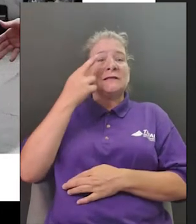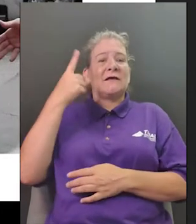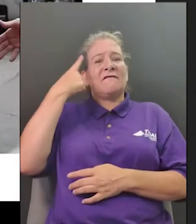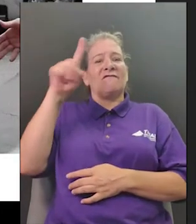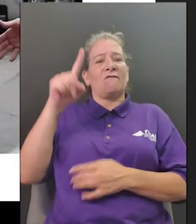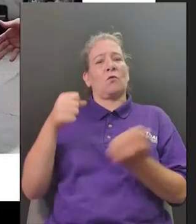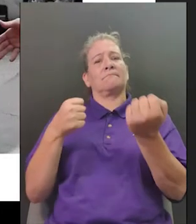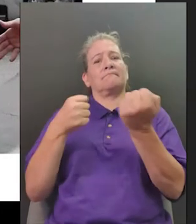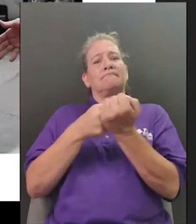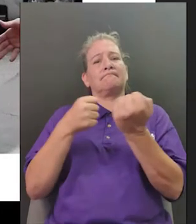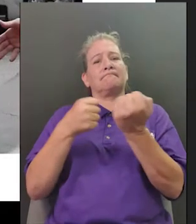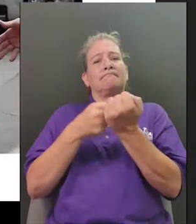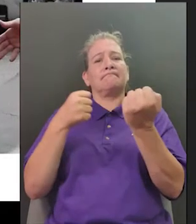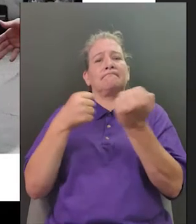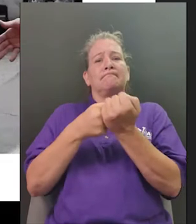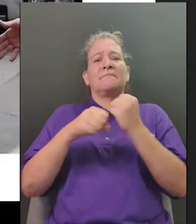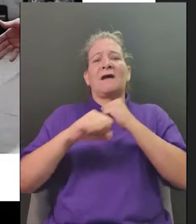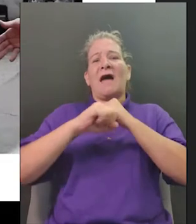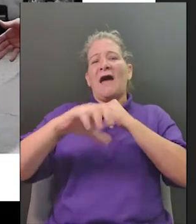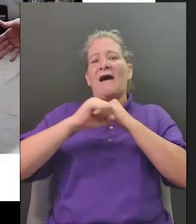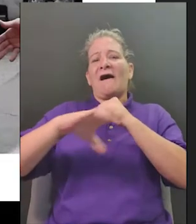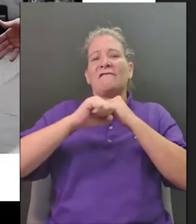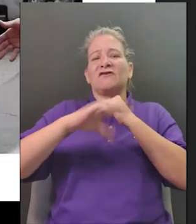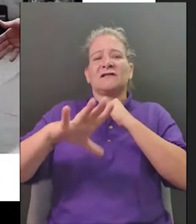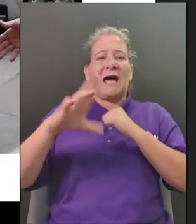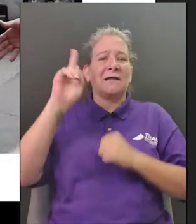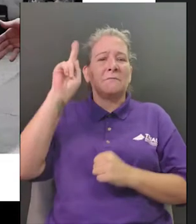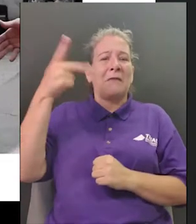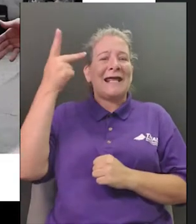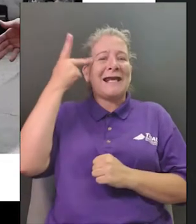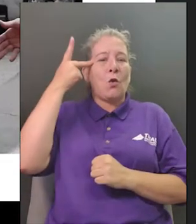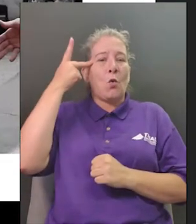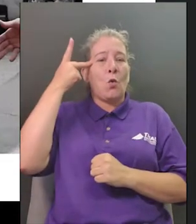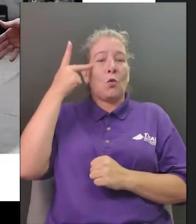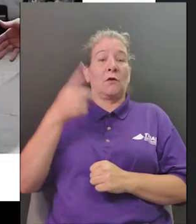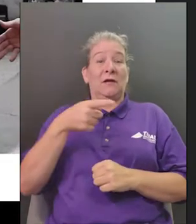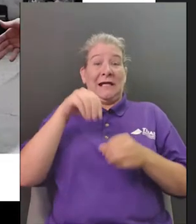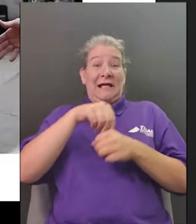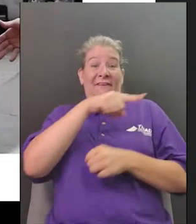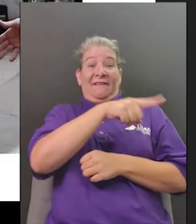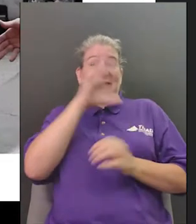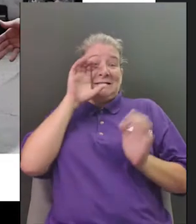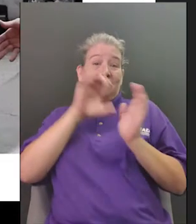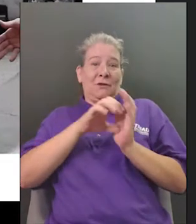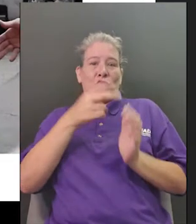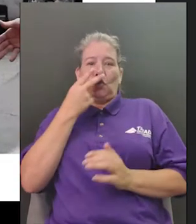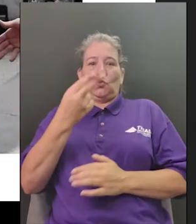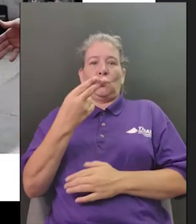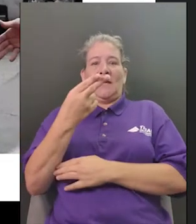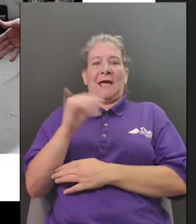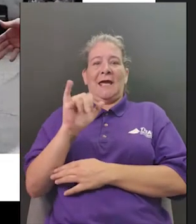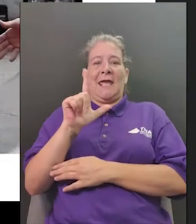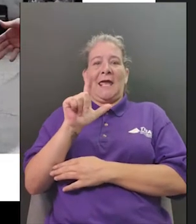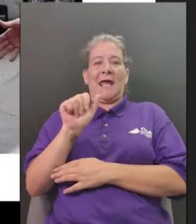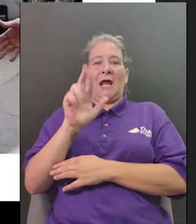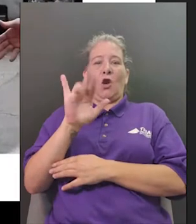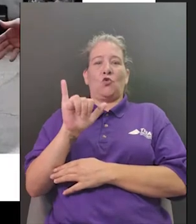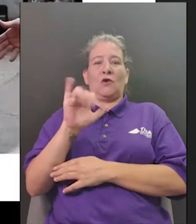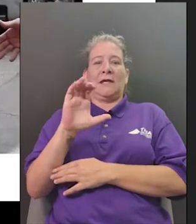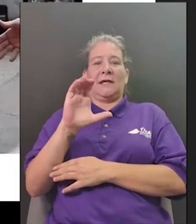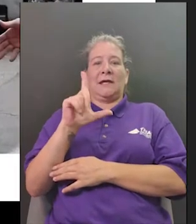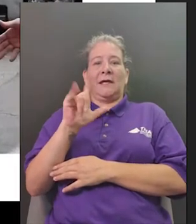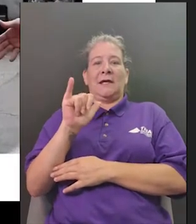in hillary clinton's case she was running for um senate which she ran was first lady